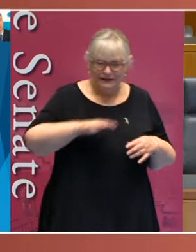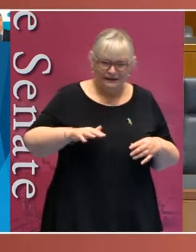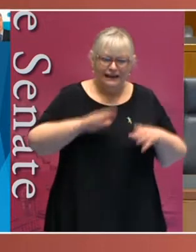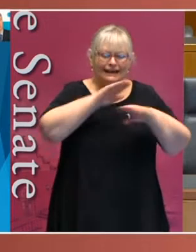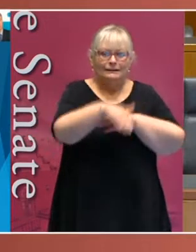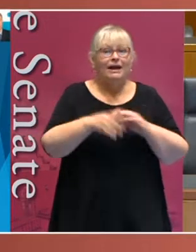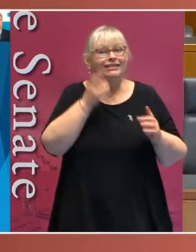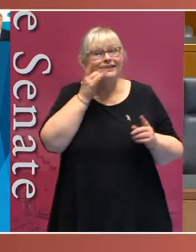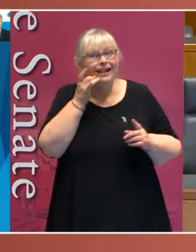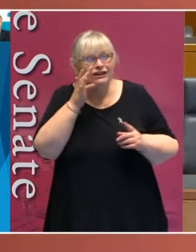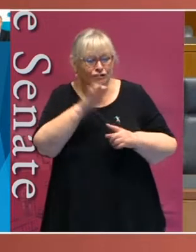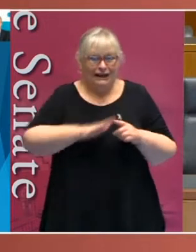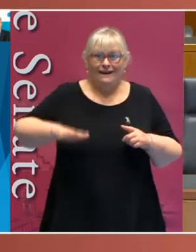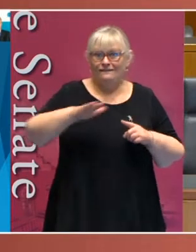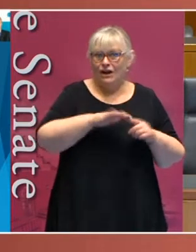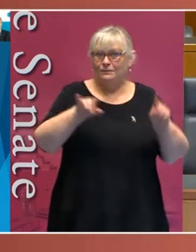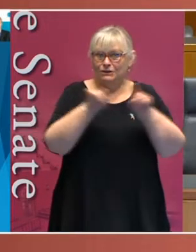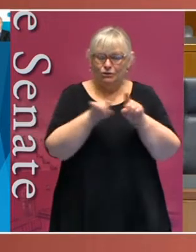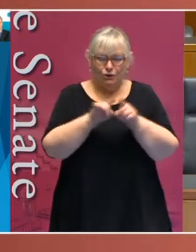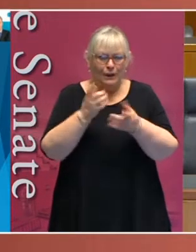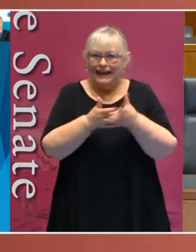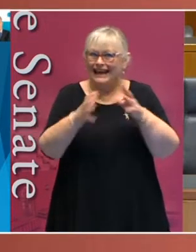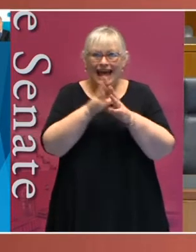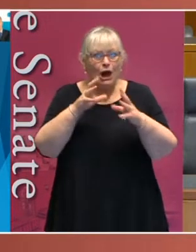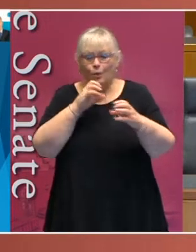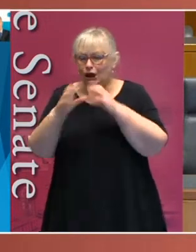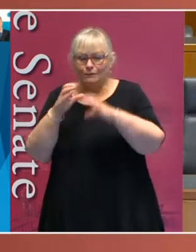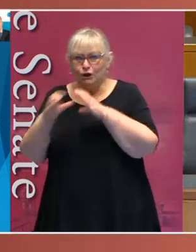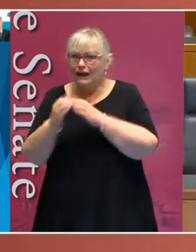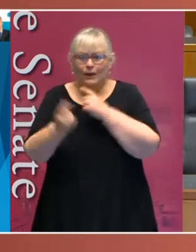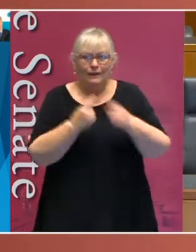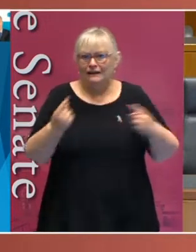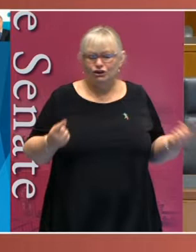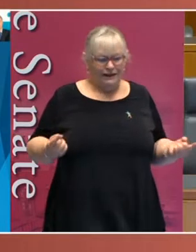electronic environment and how we communicate with one another.